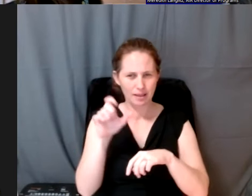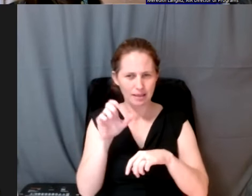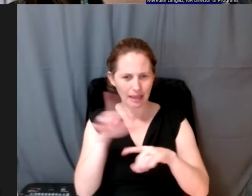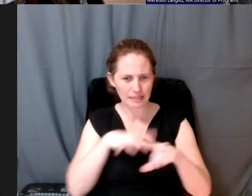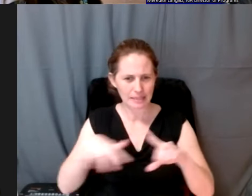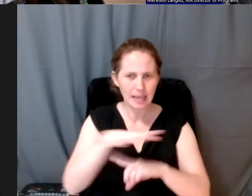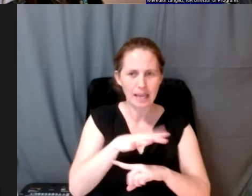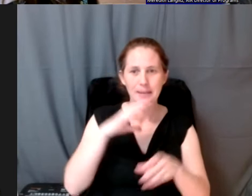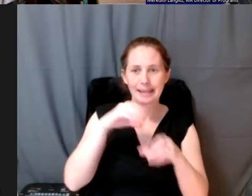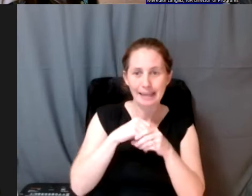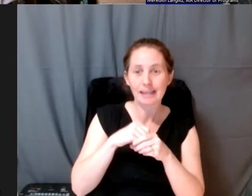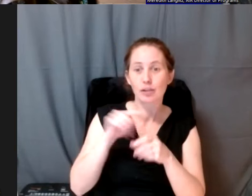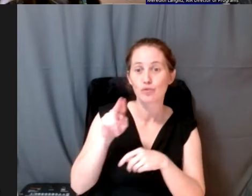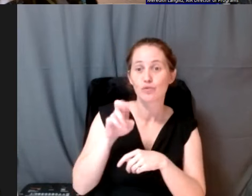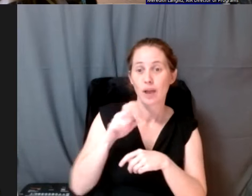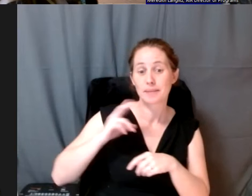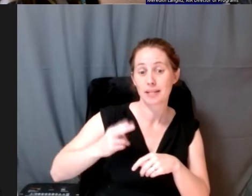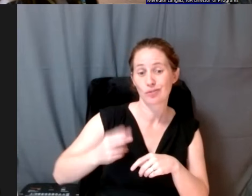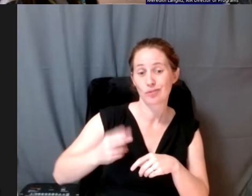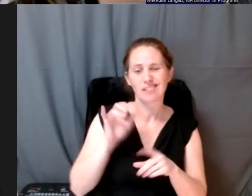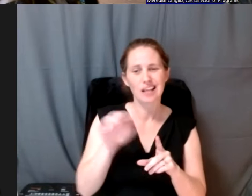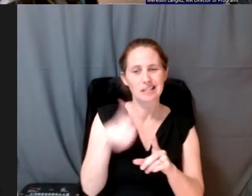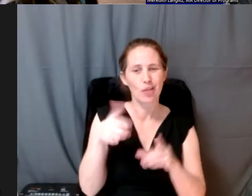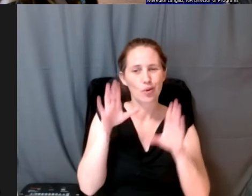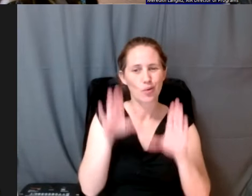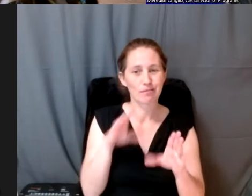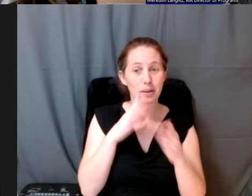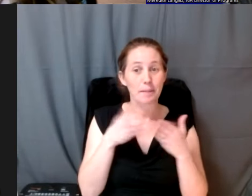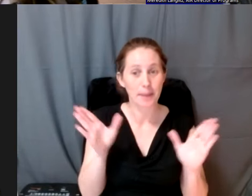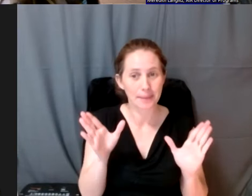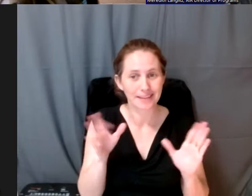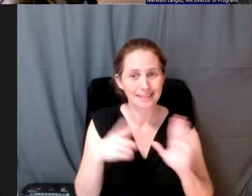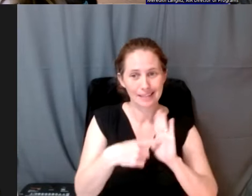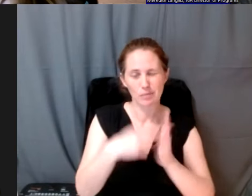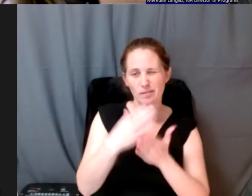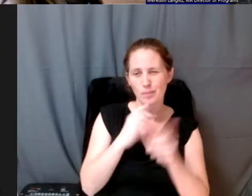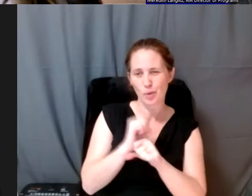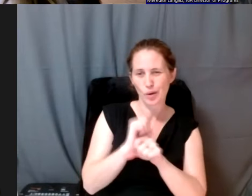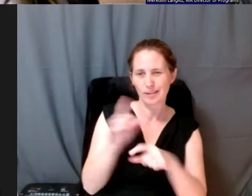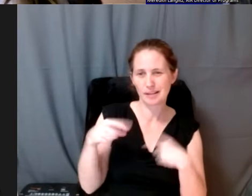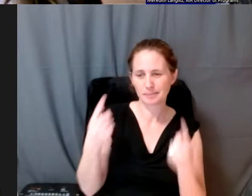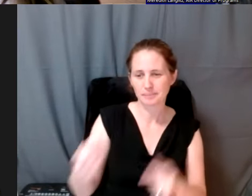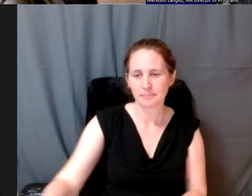within the tribe's histories. So that's another really great and public example of some of the work that they've been doing.